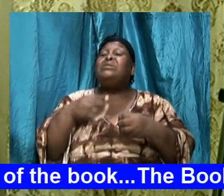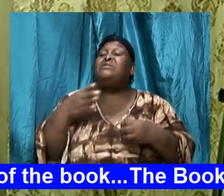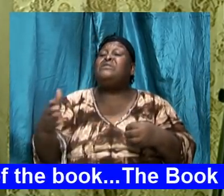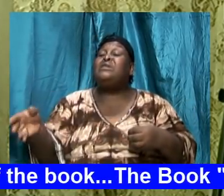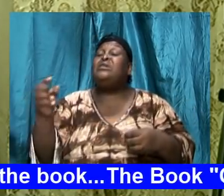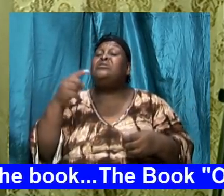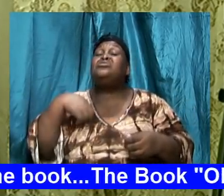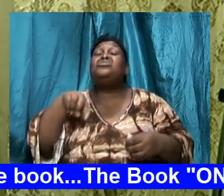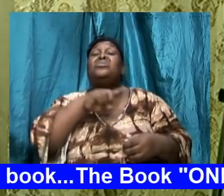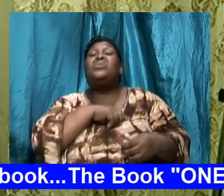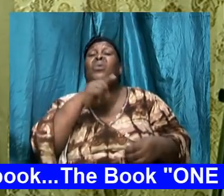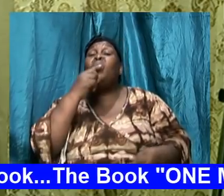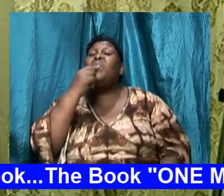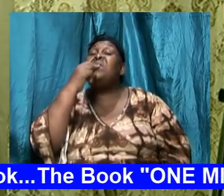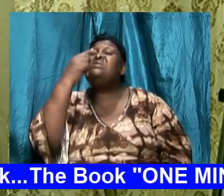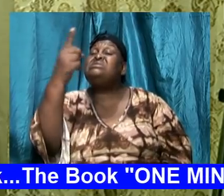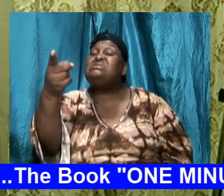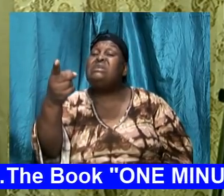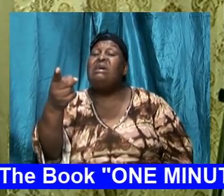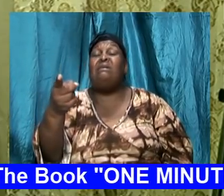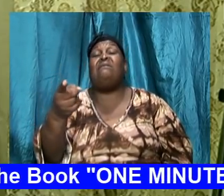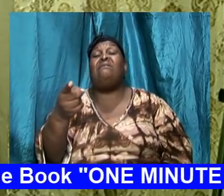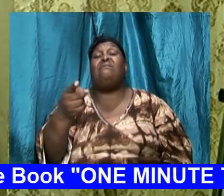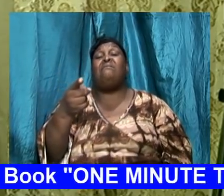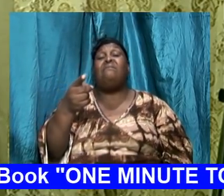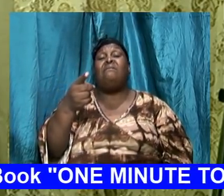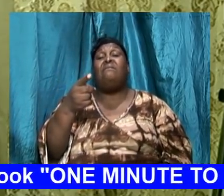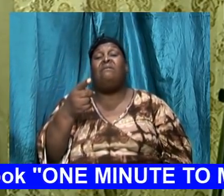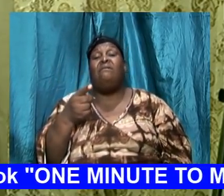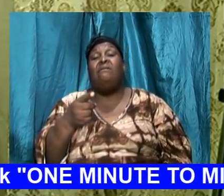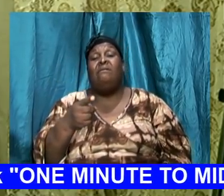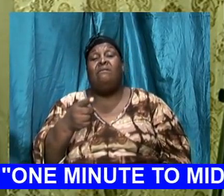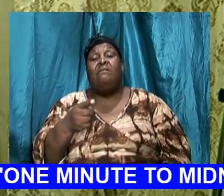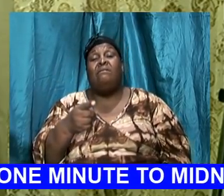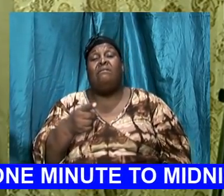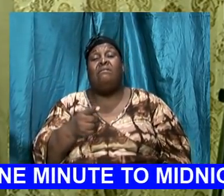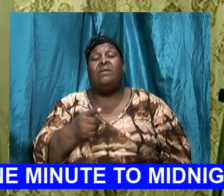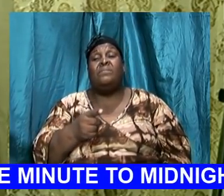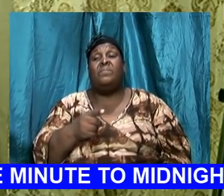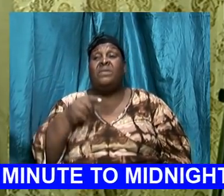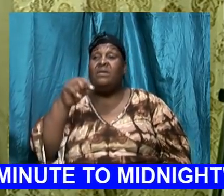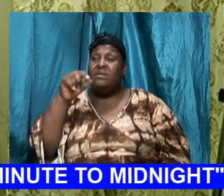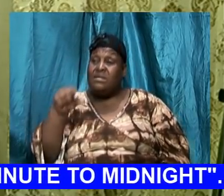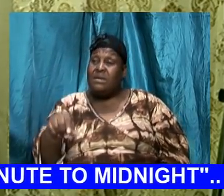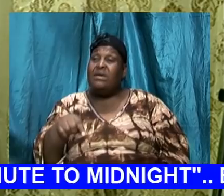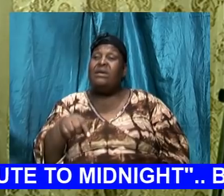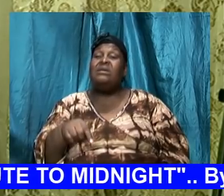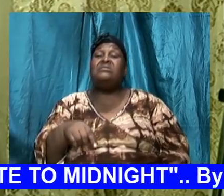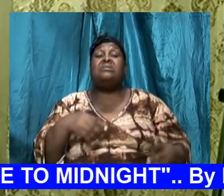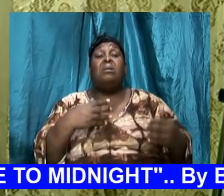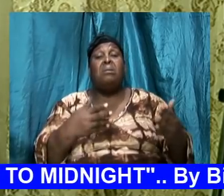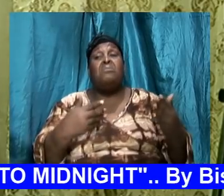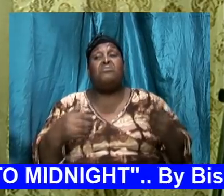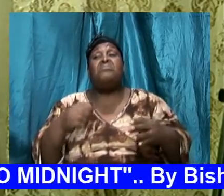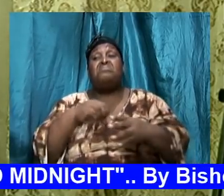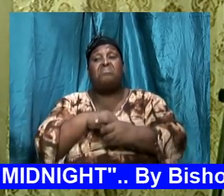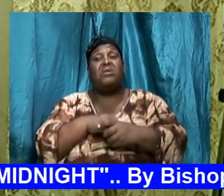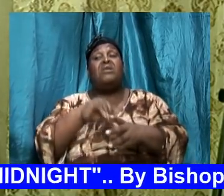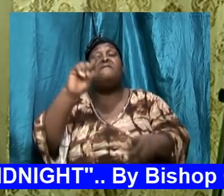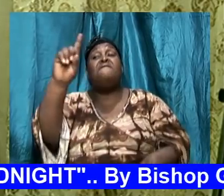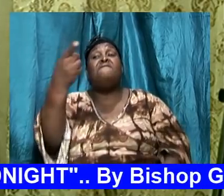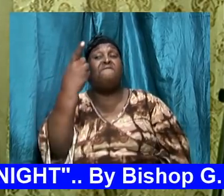can have on the life of a person, a saint of God and this brings it out in 1